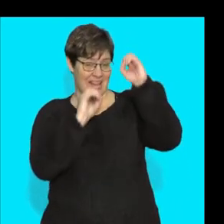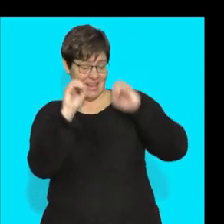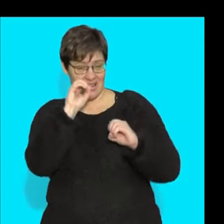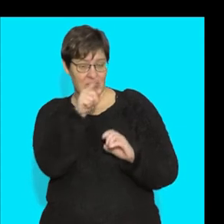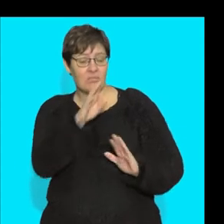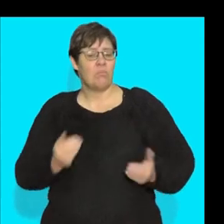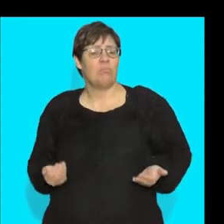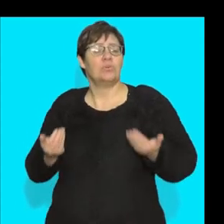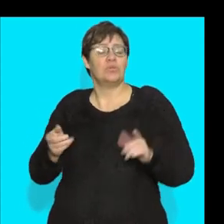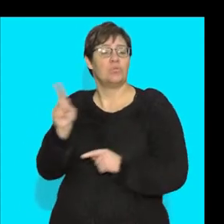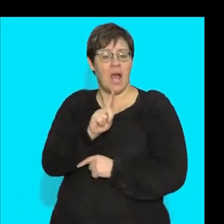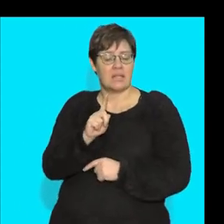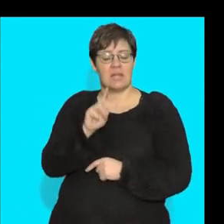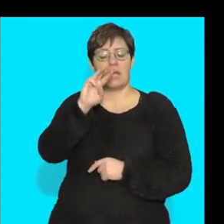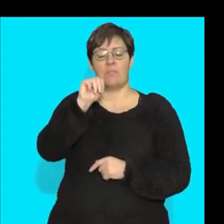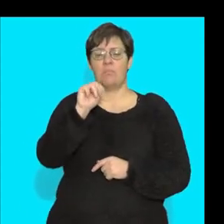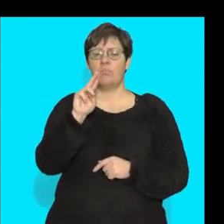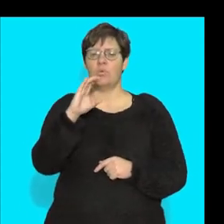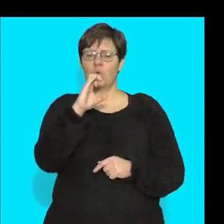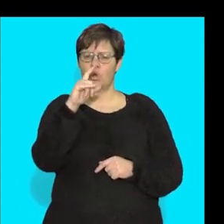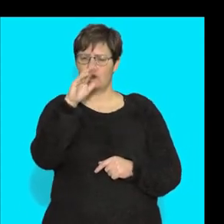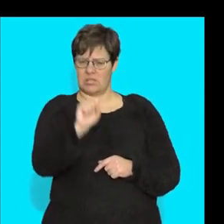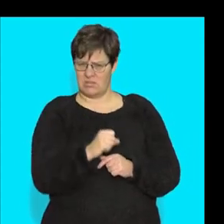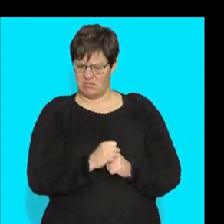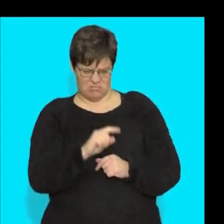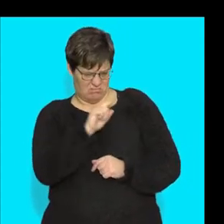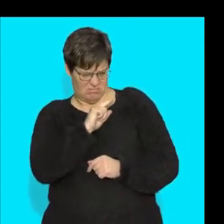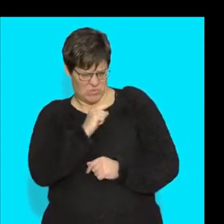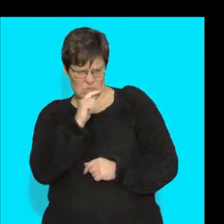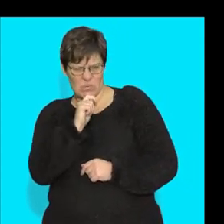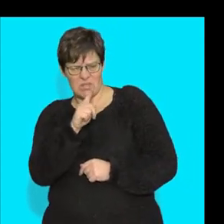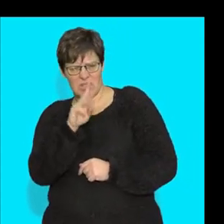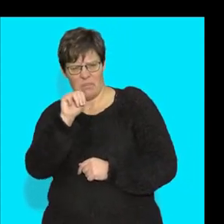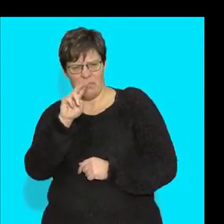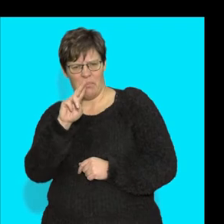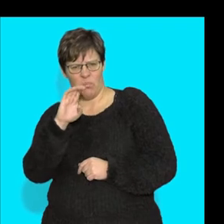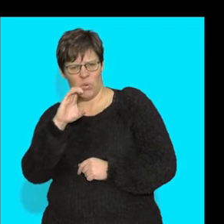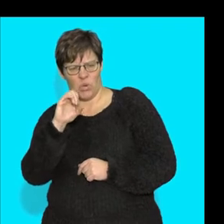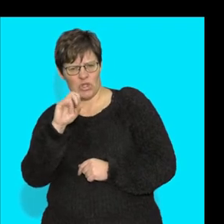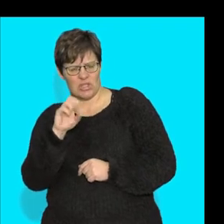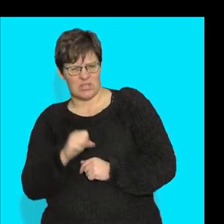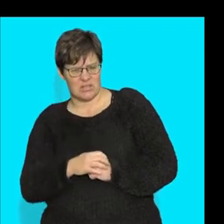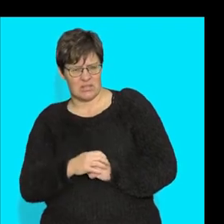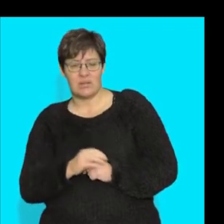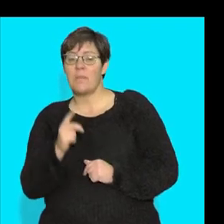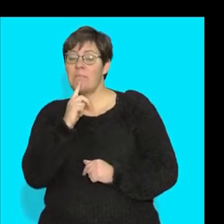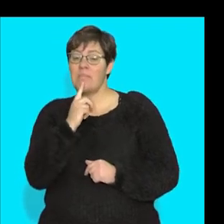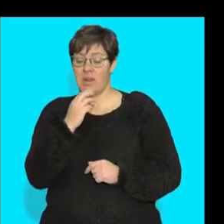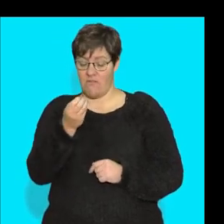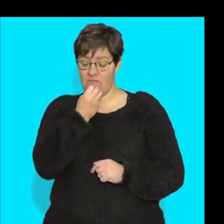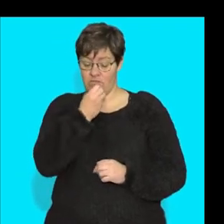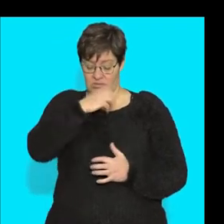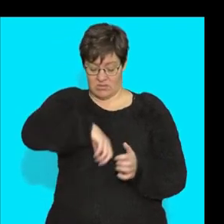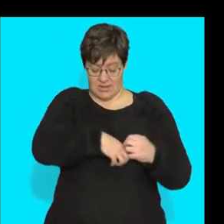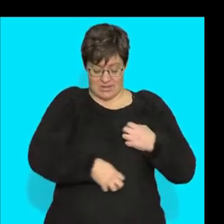often produce mucus. Now, why would I need mucus? Let's have a look where I find it. This is my digestive